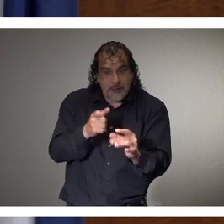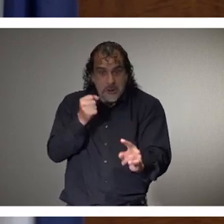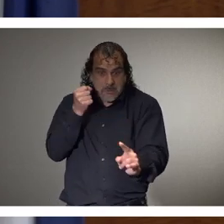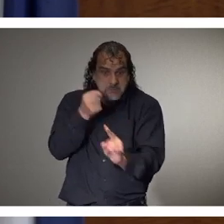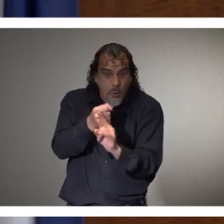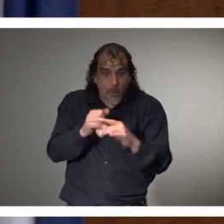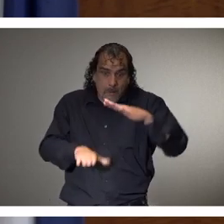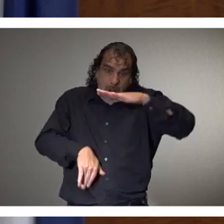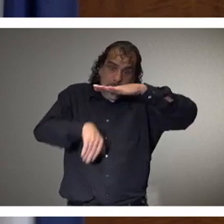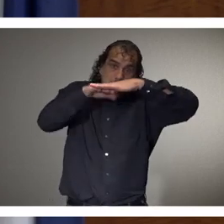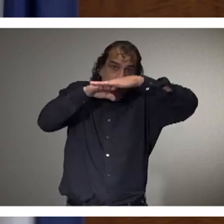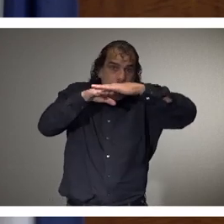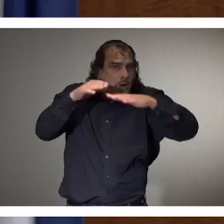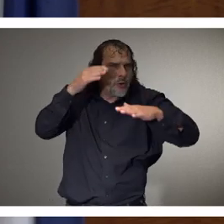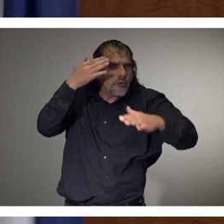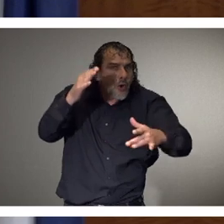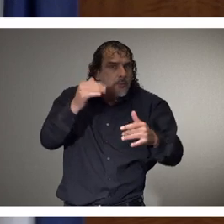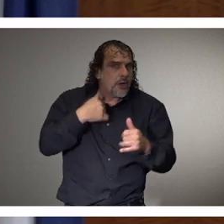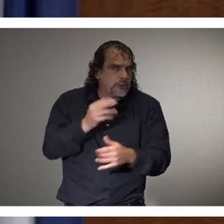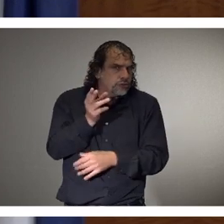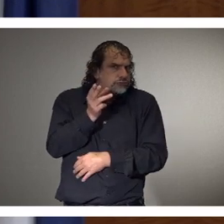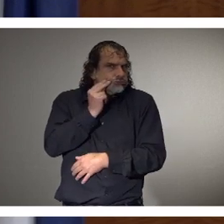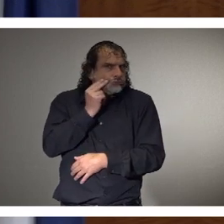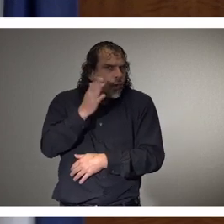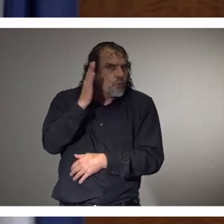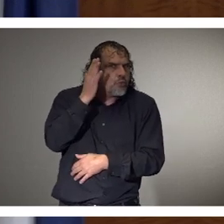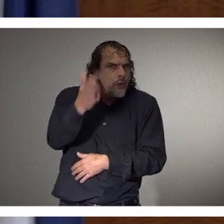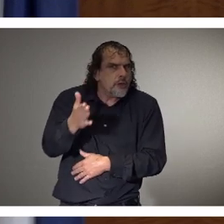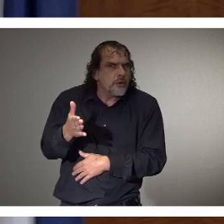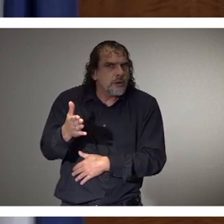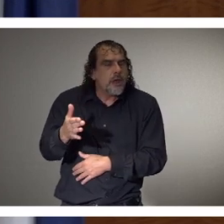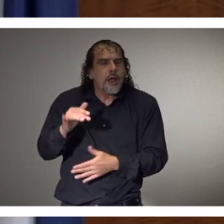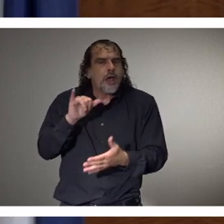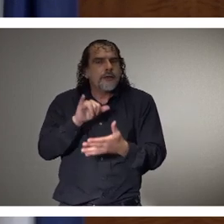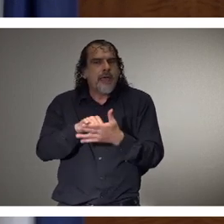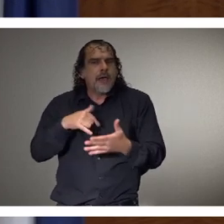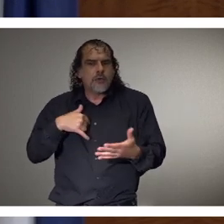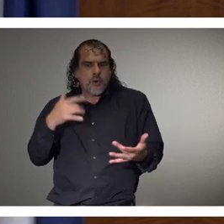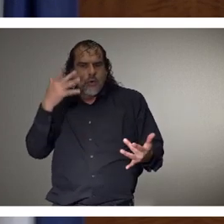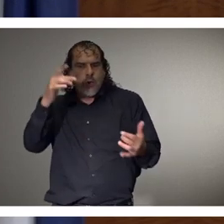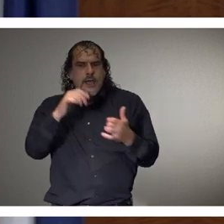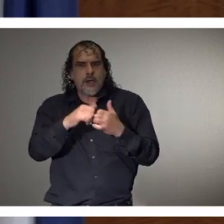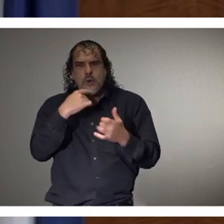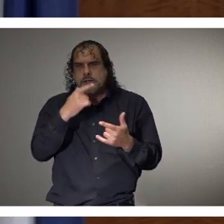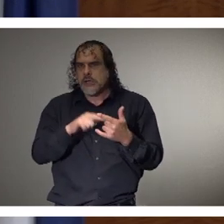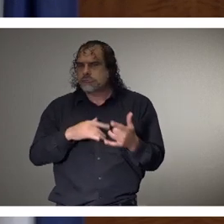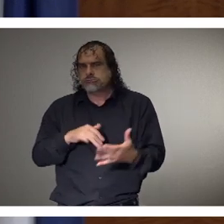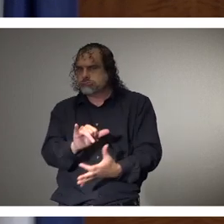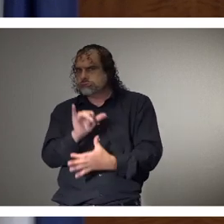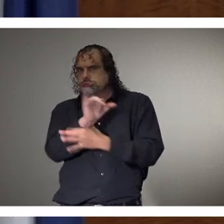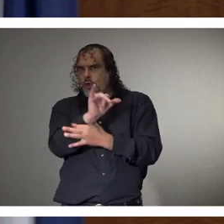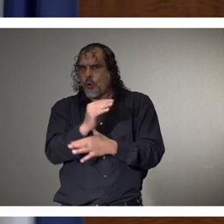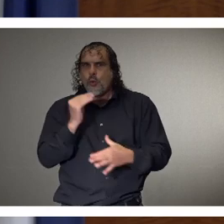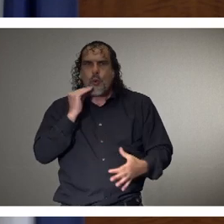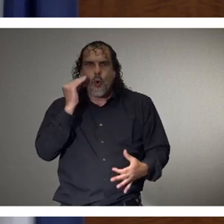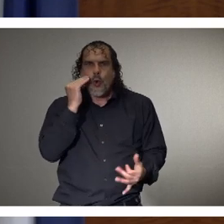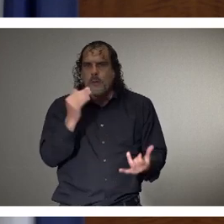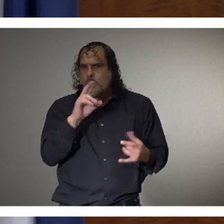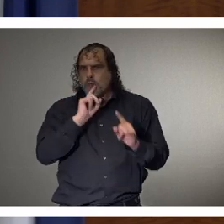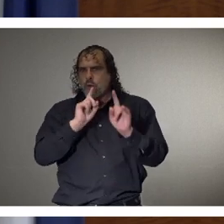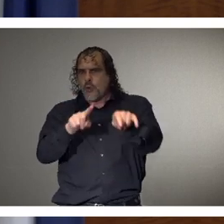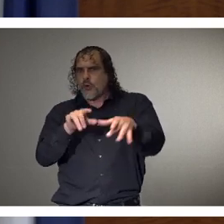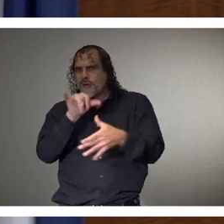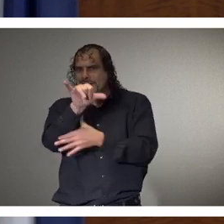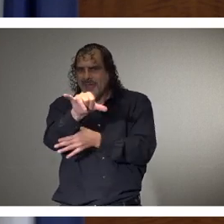but we know it's going to be soon. Um, it's the reason that we have issued the, uh, the shelter-in-place order. It's, it's, it is